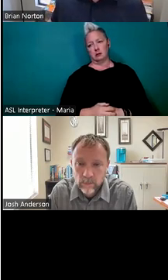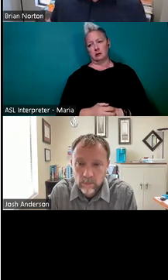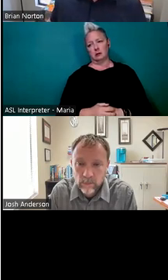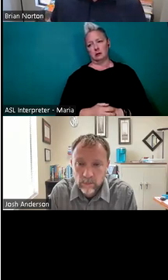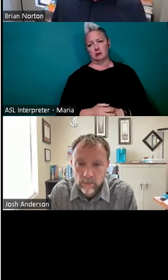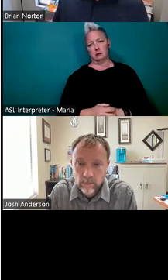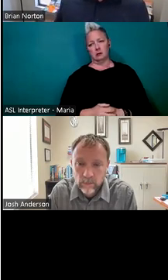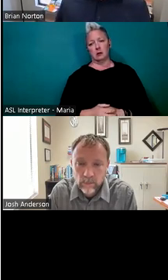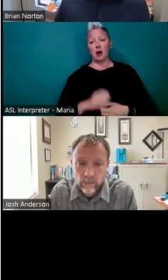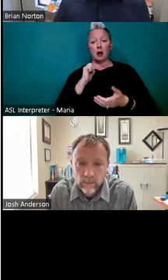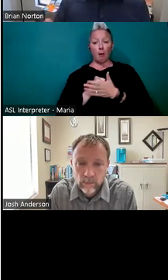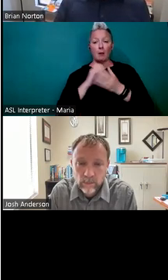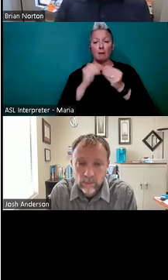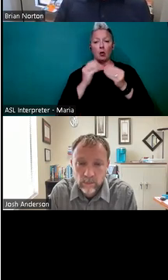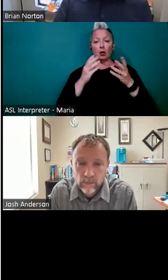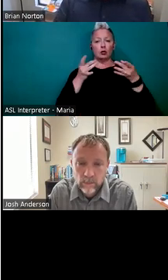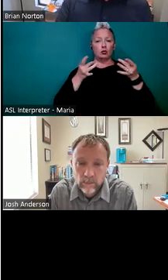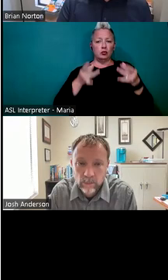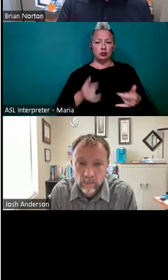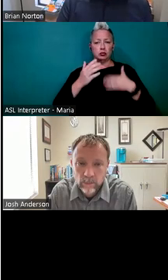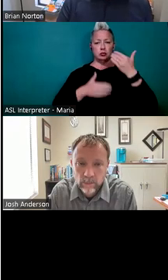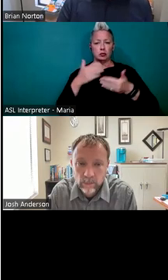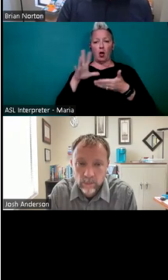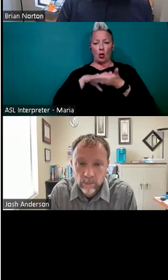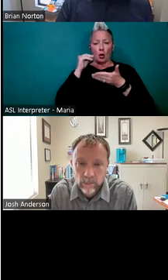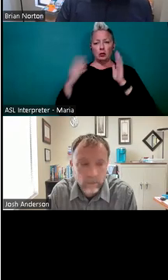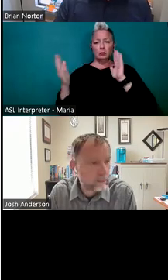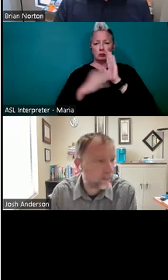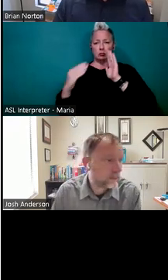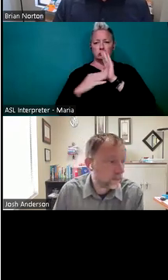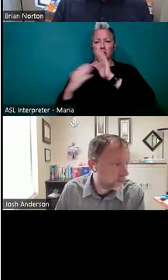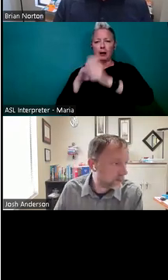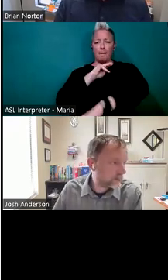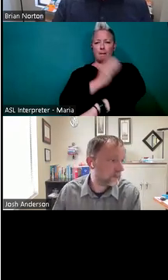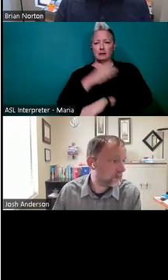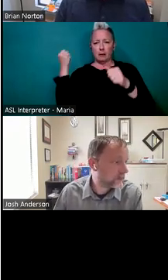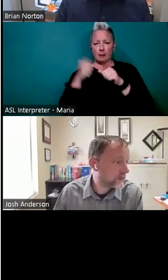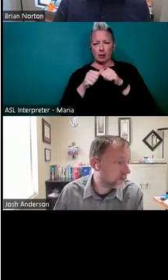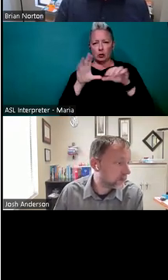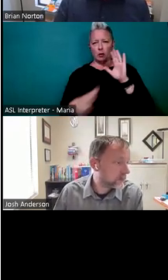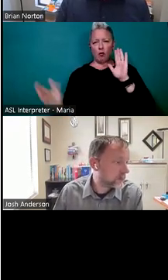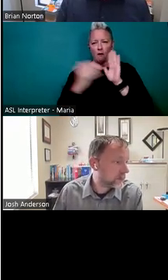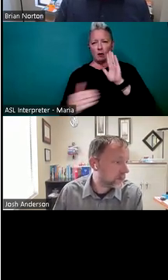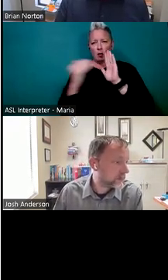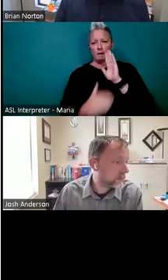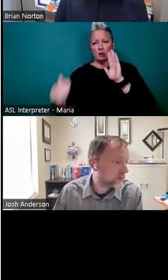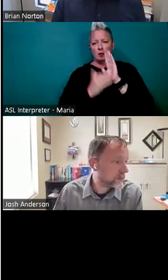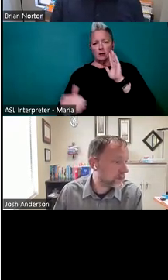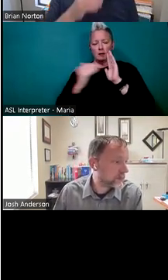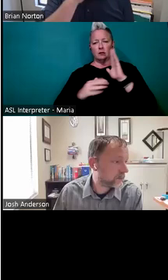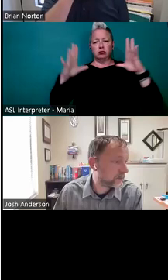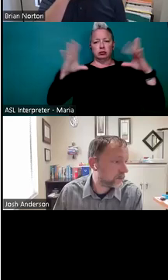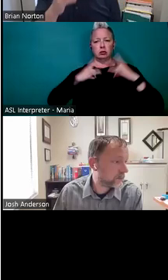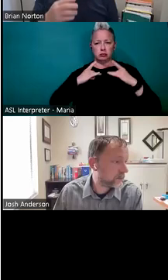organized fashion. And they'd be able to learn that repetition. It's kind of like muscle memory. You do it over and you do it over and you do it over again.